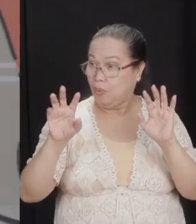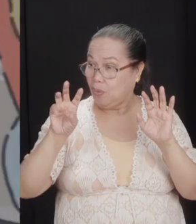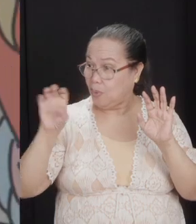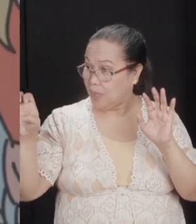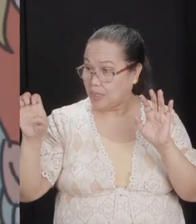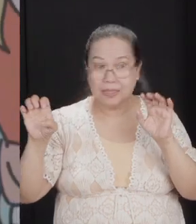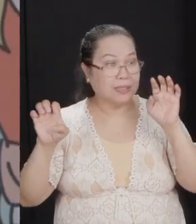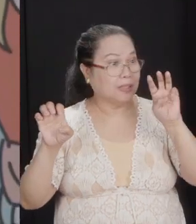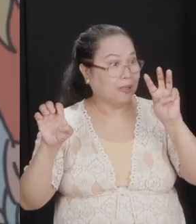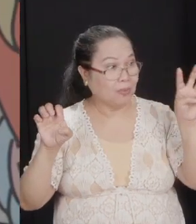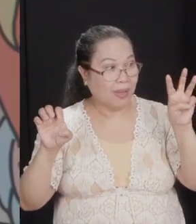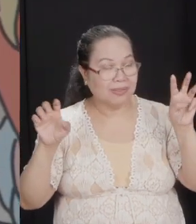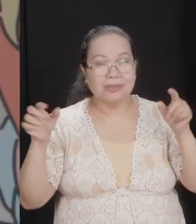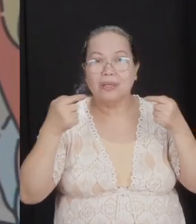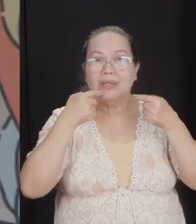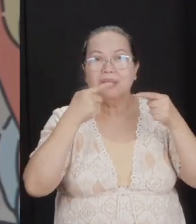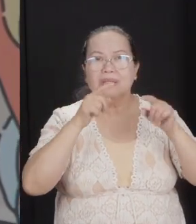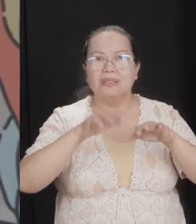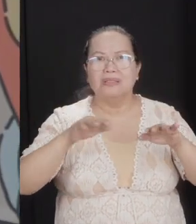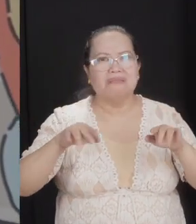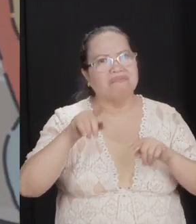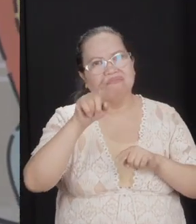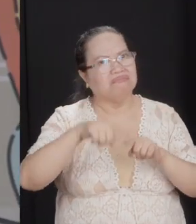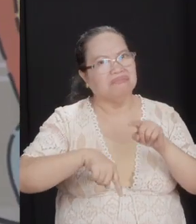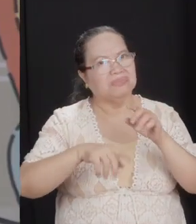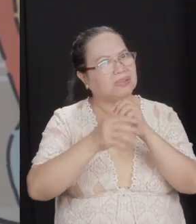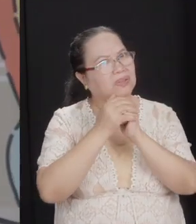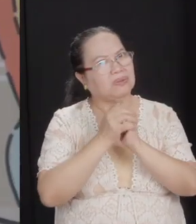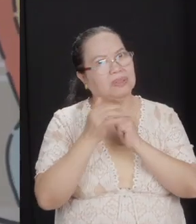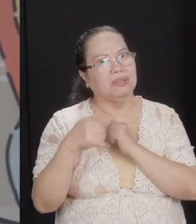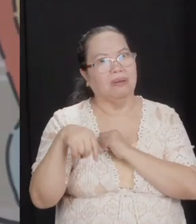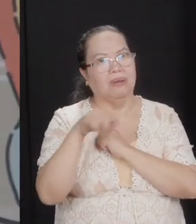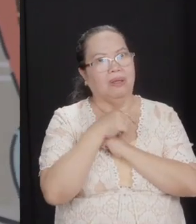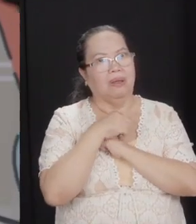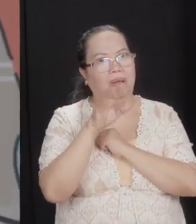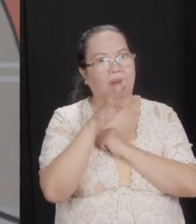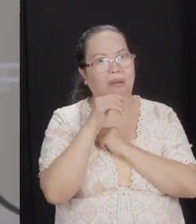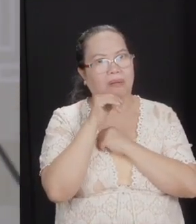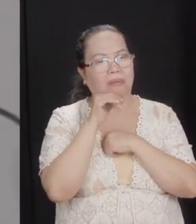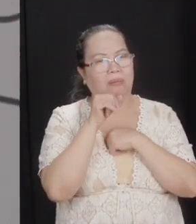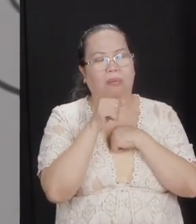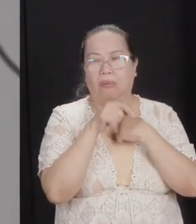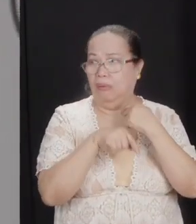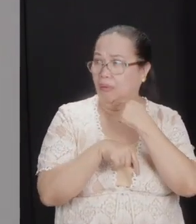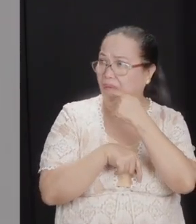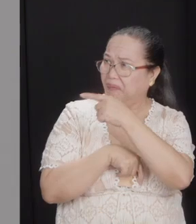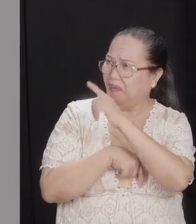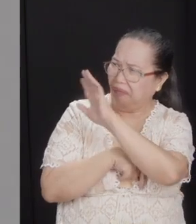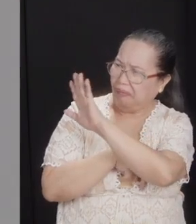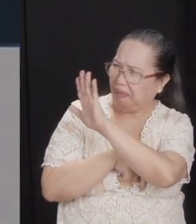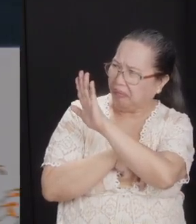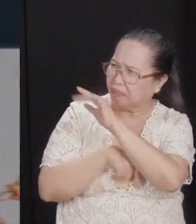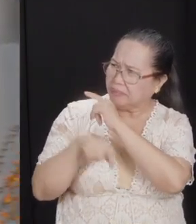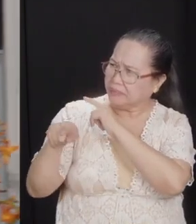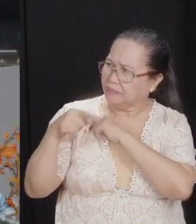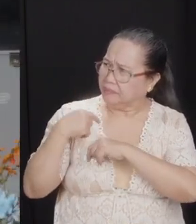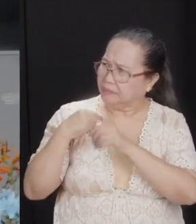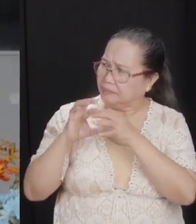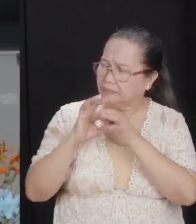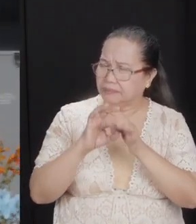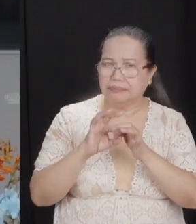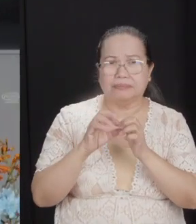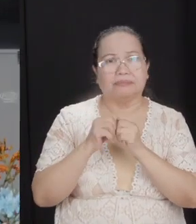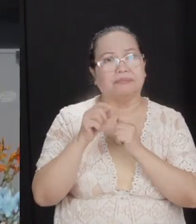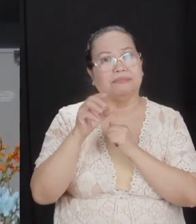children on the other side will say, you cannot worship with us because you're not one of us, so that their own children will say, oh, we do belong to